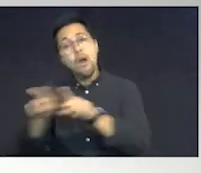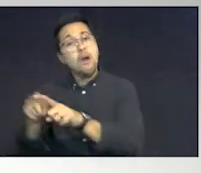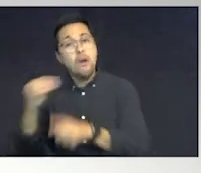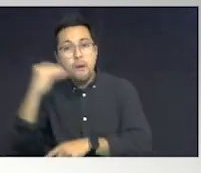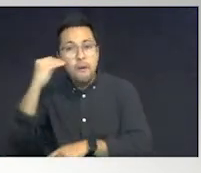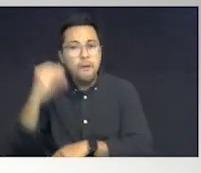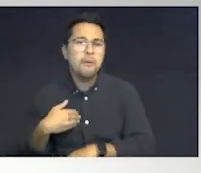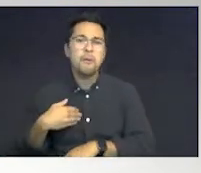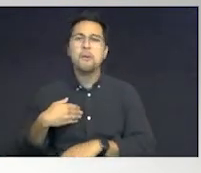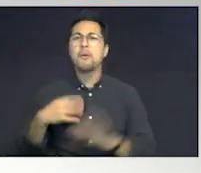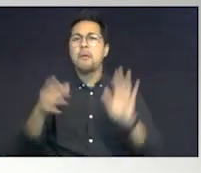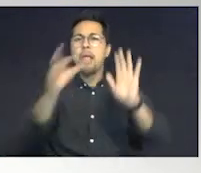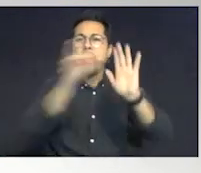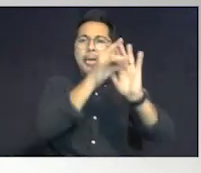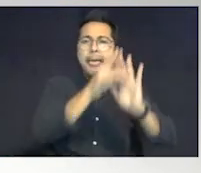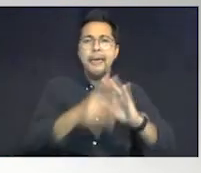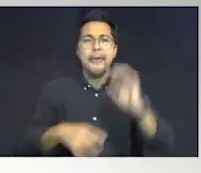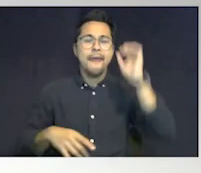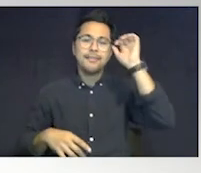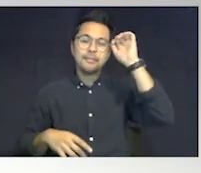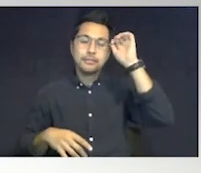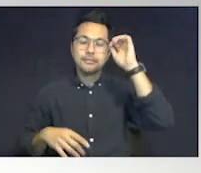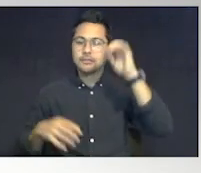Magnet. Static claim.